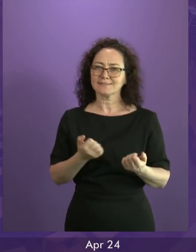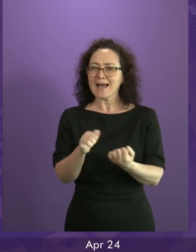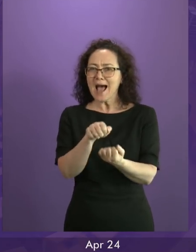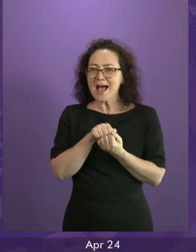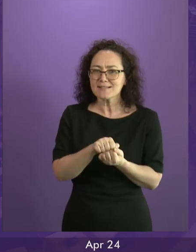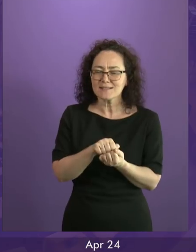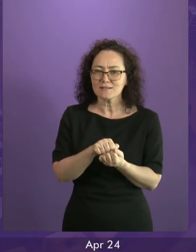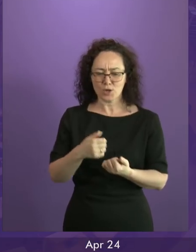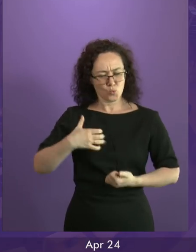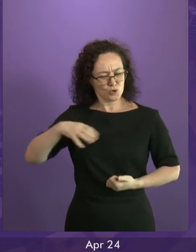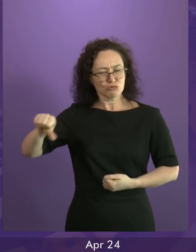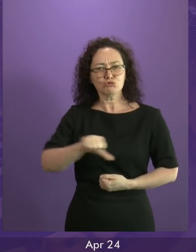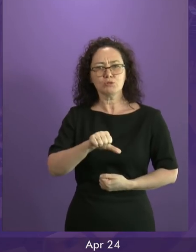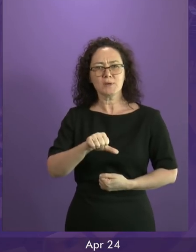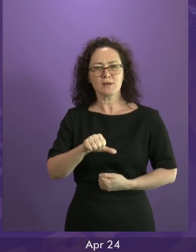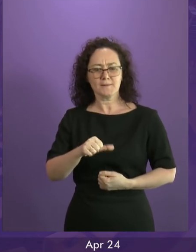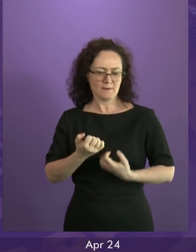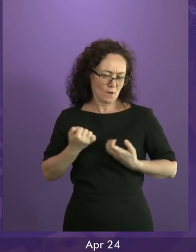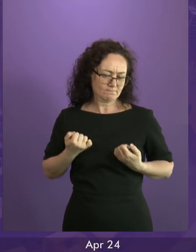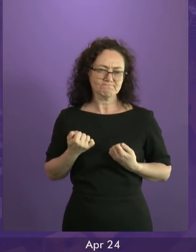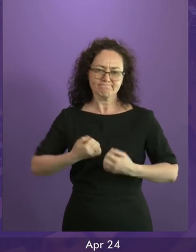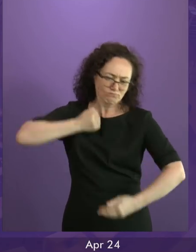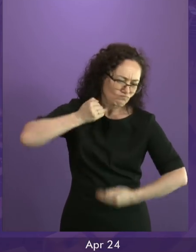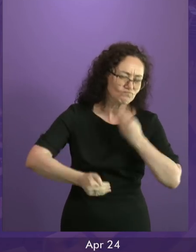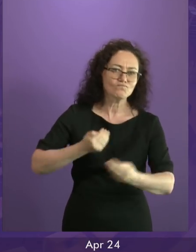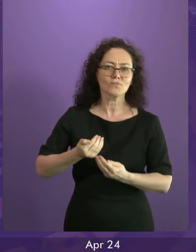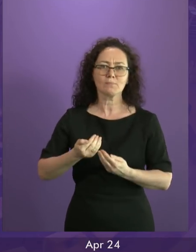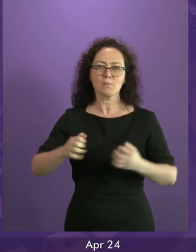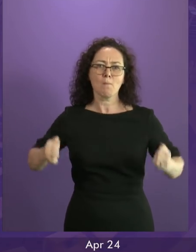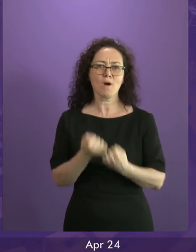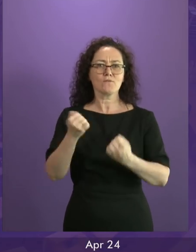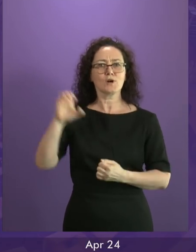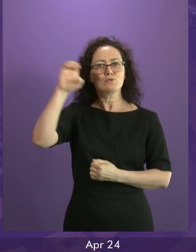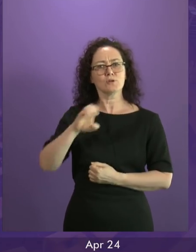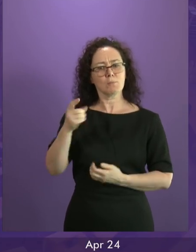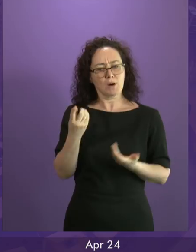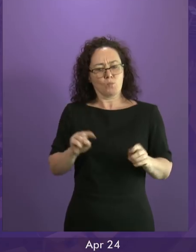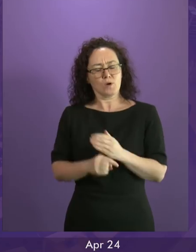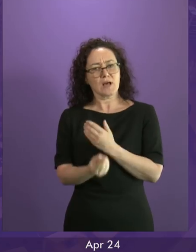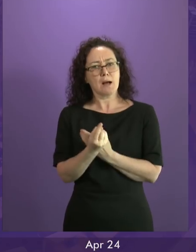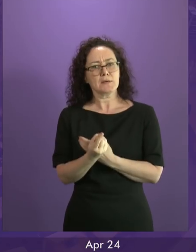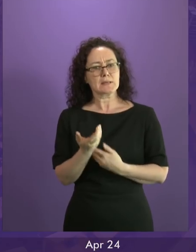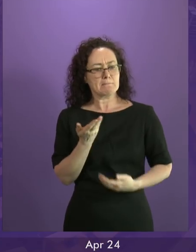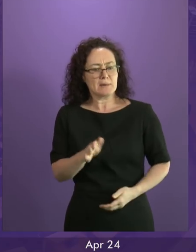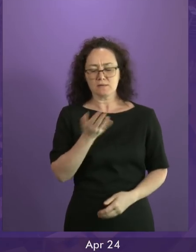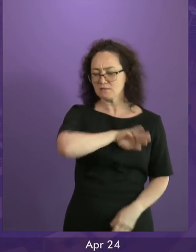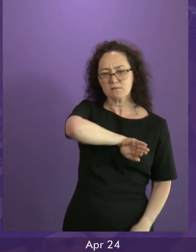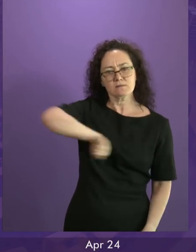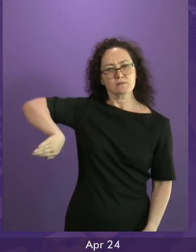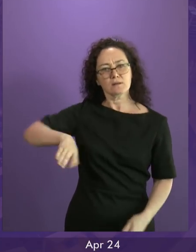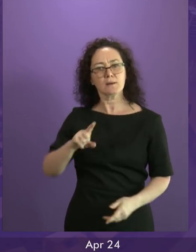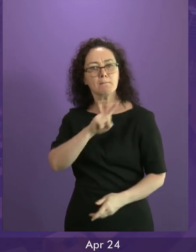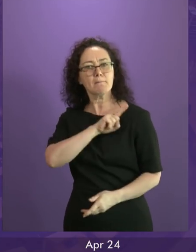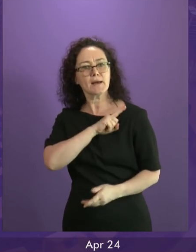and driving force within Europe. Instead, we face being forced to the margins, sidelined within a UK that is